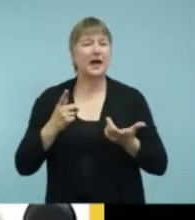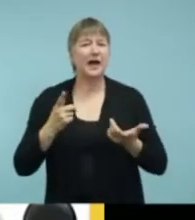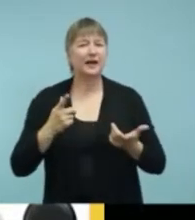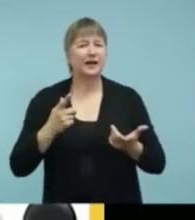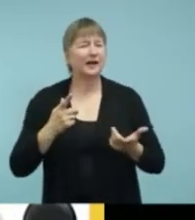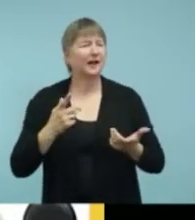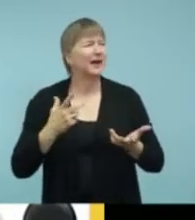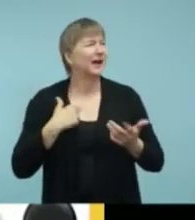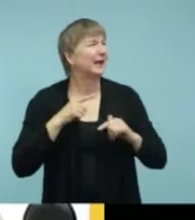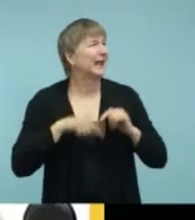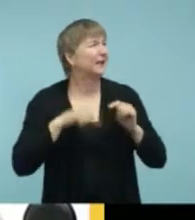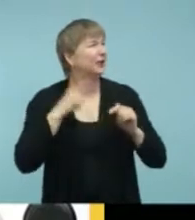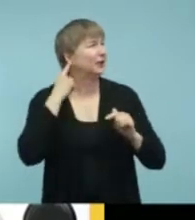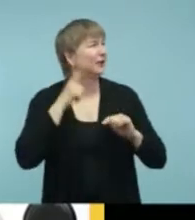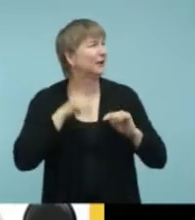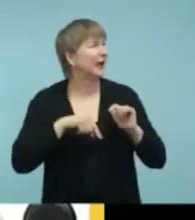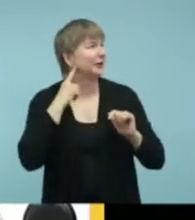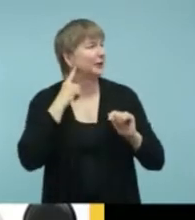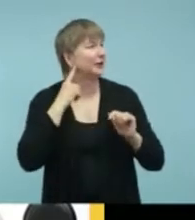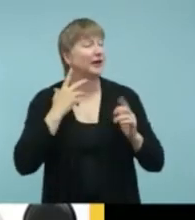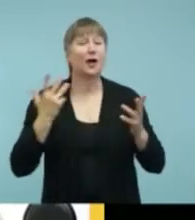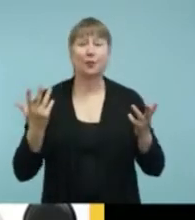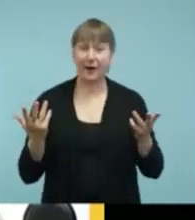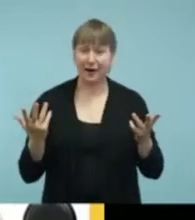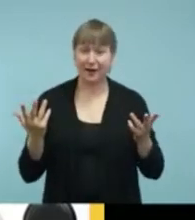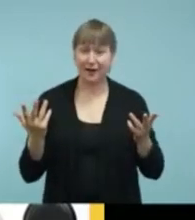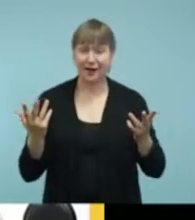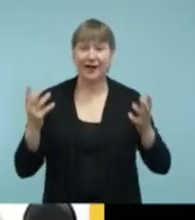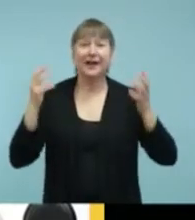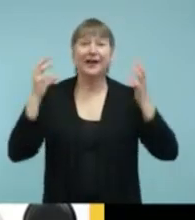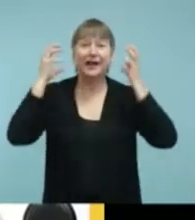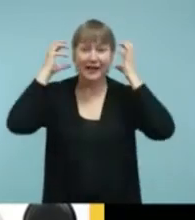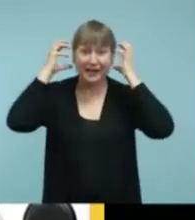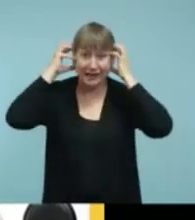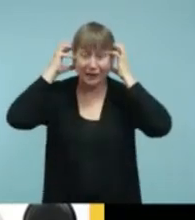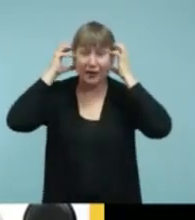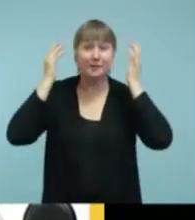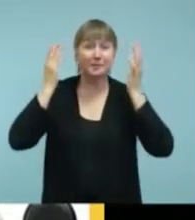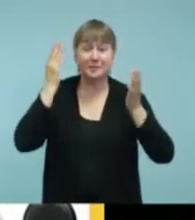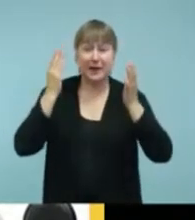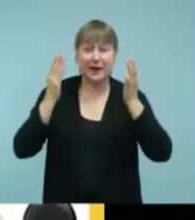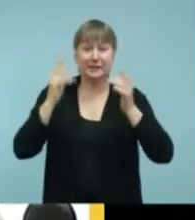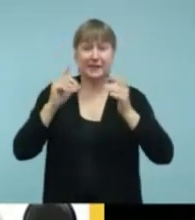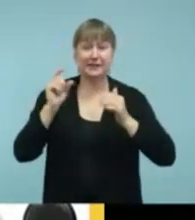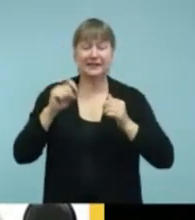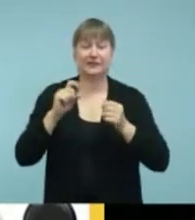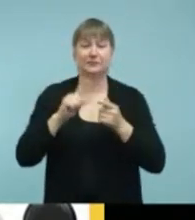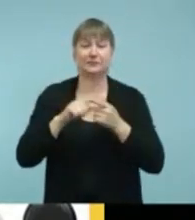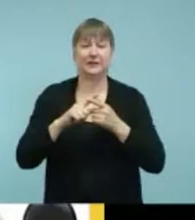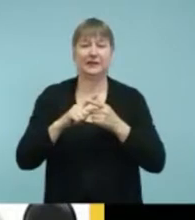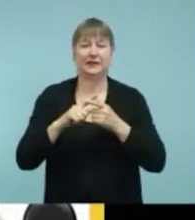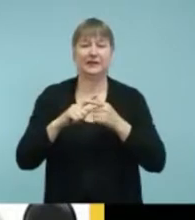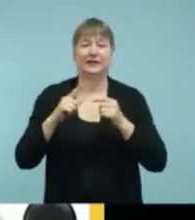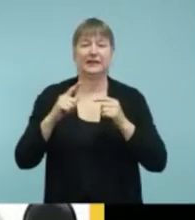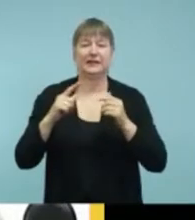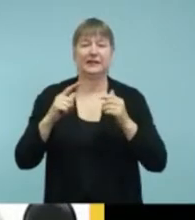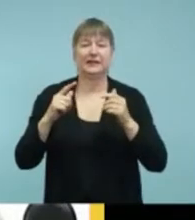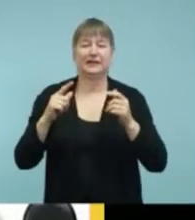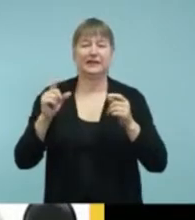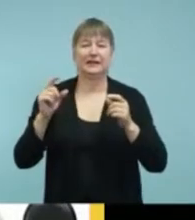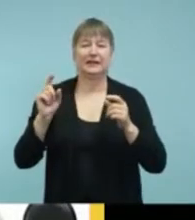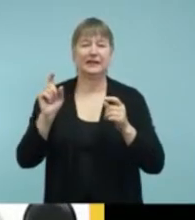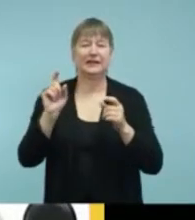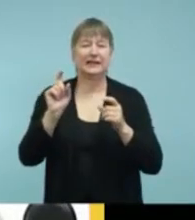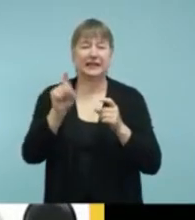Well, that's because their headphones might actually need to be up here. So, please click and you should see